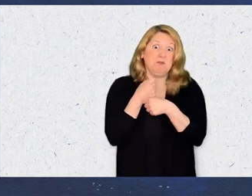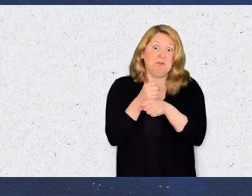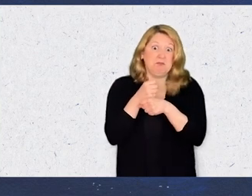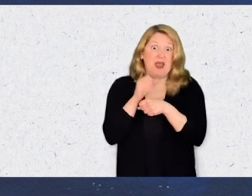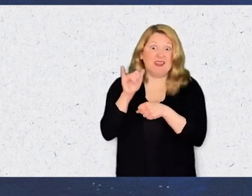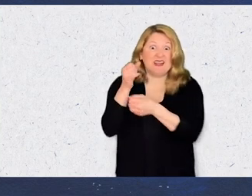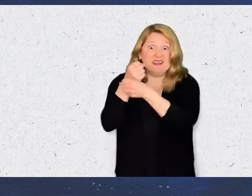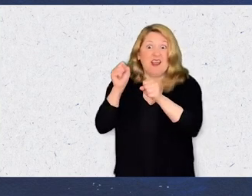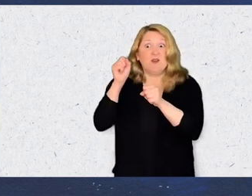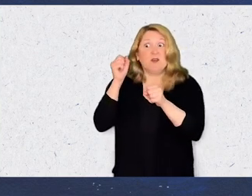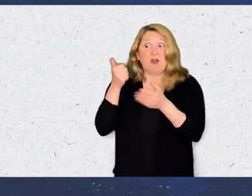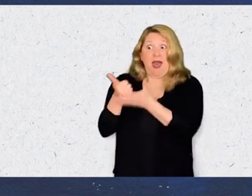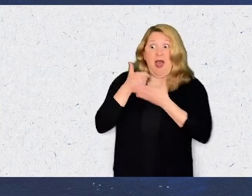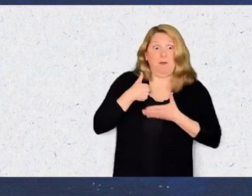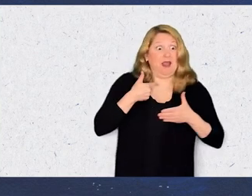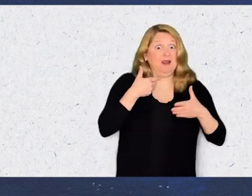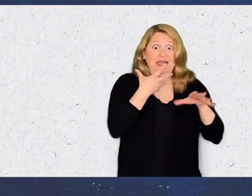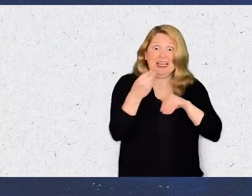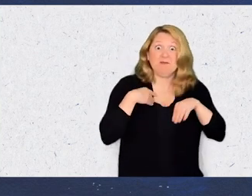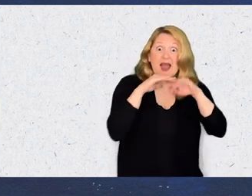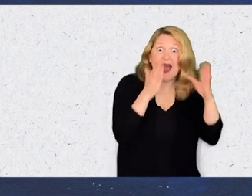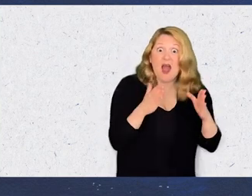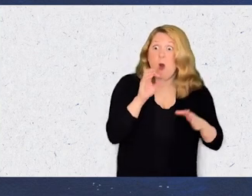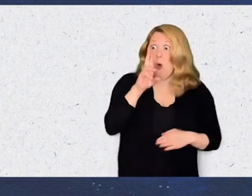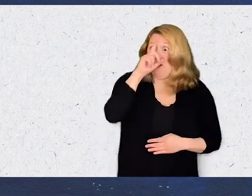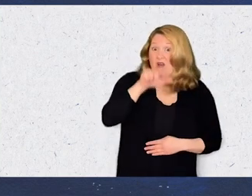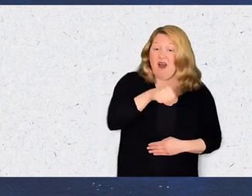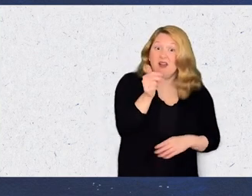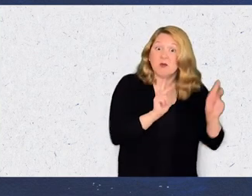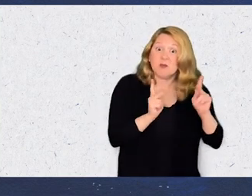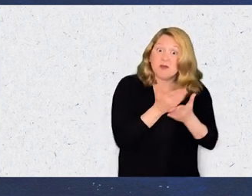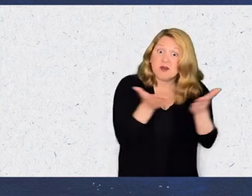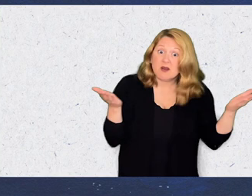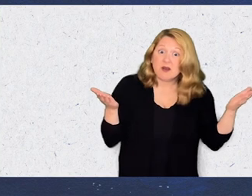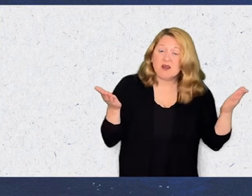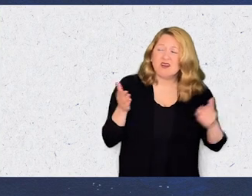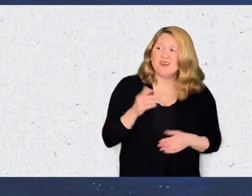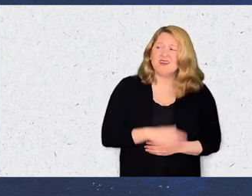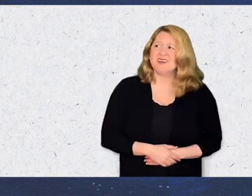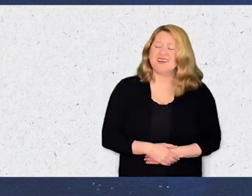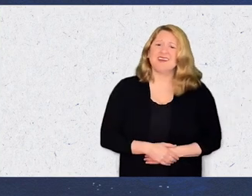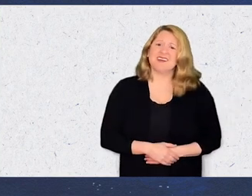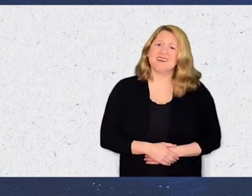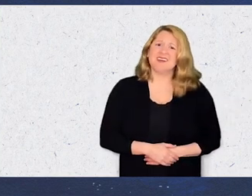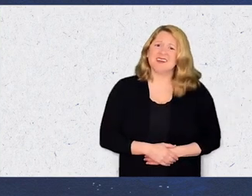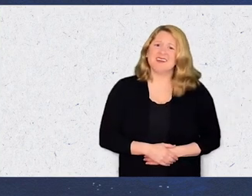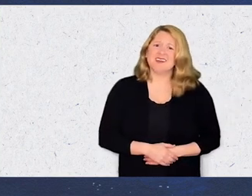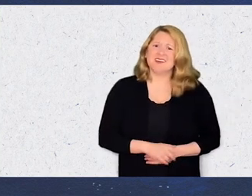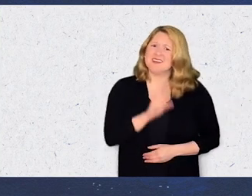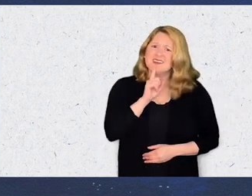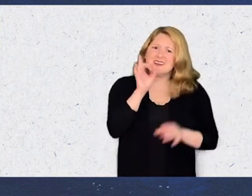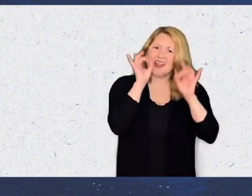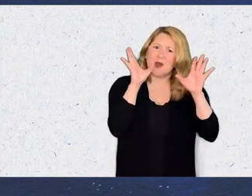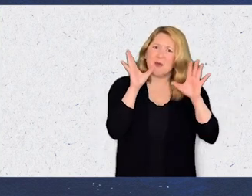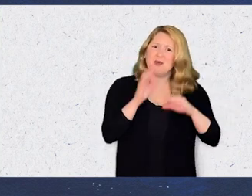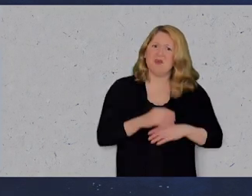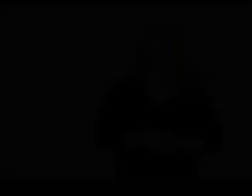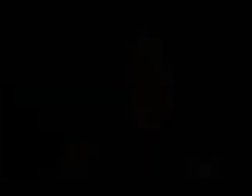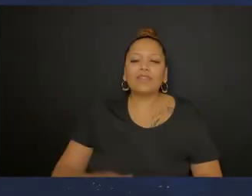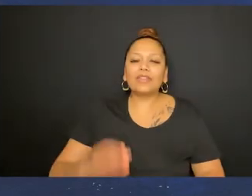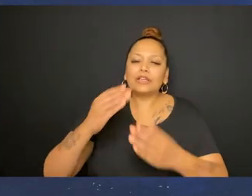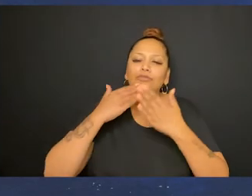make it so I can leave my house or other people as well. It's terrible.